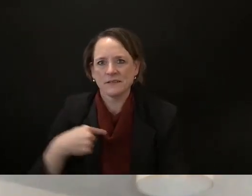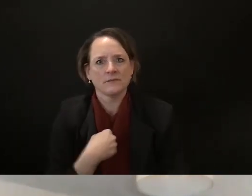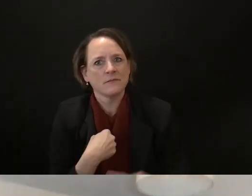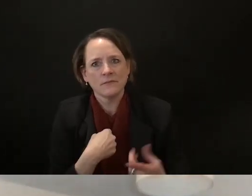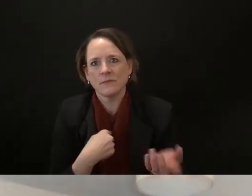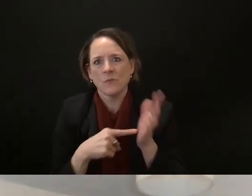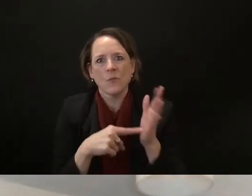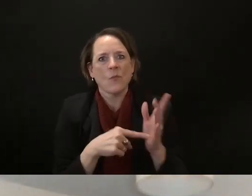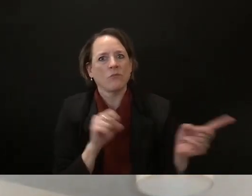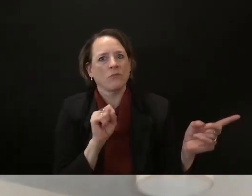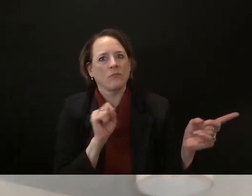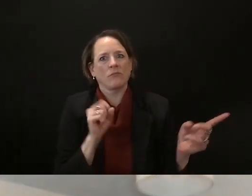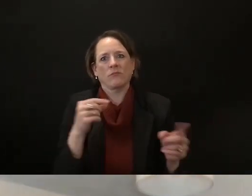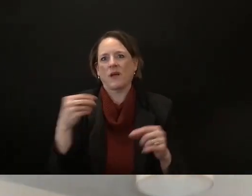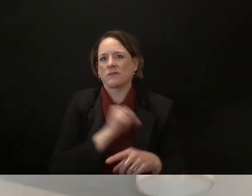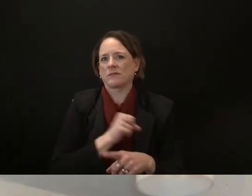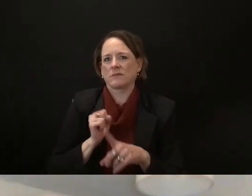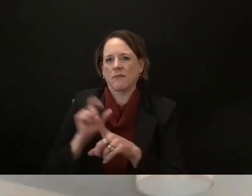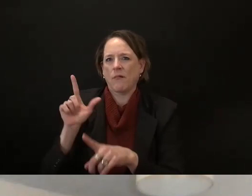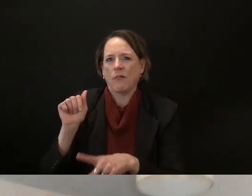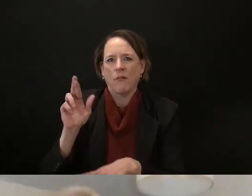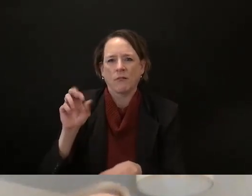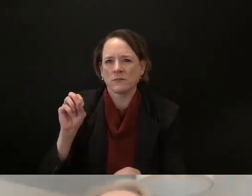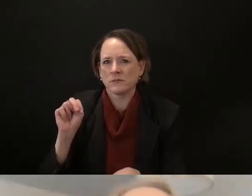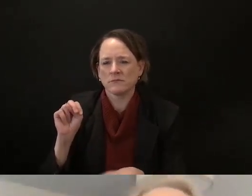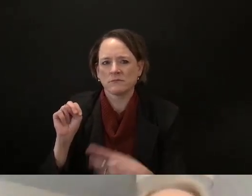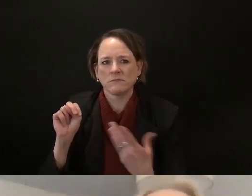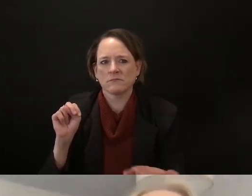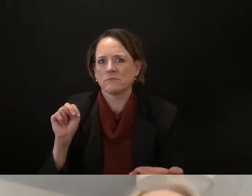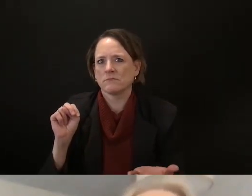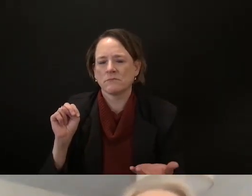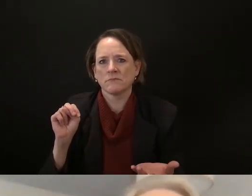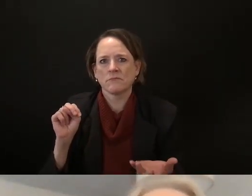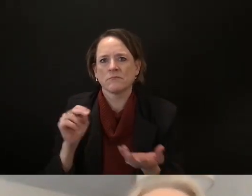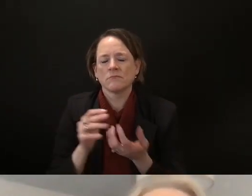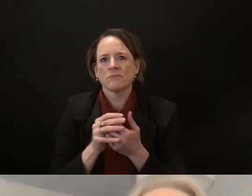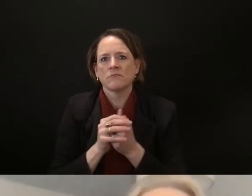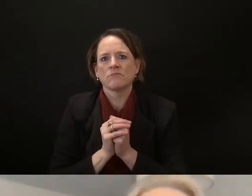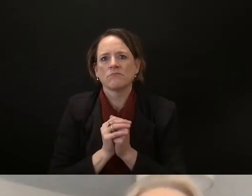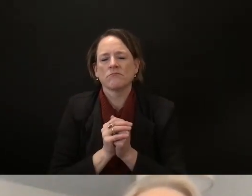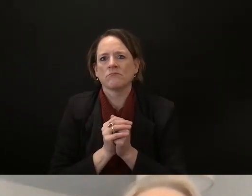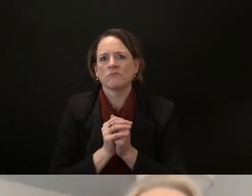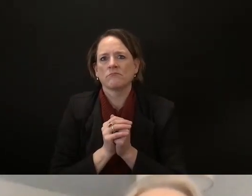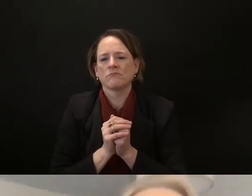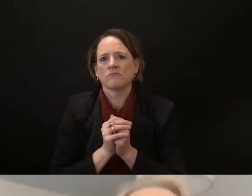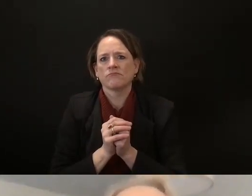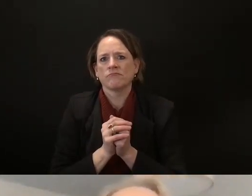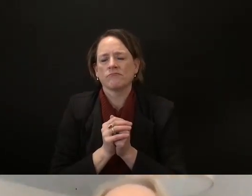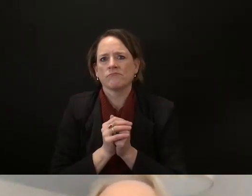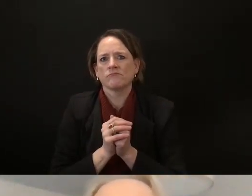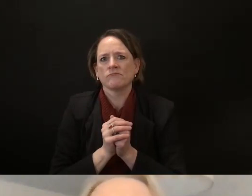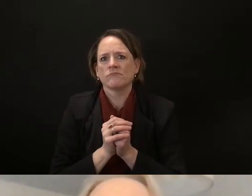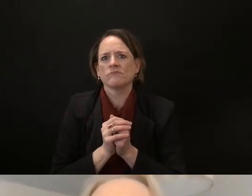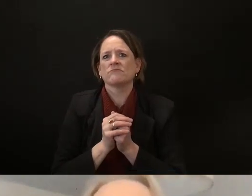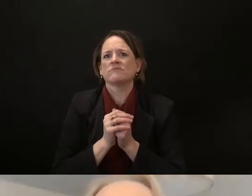away and i wrote an op-ed as soon as i saw the bill because it was so silly and so poorly done as we pointed out this was silly but